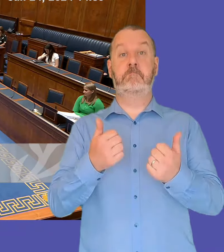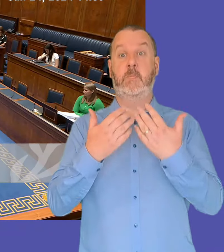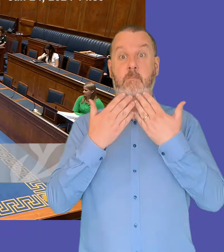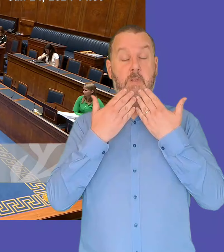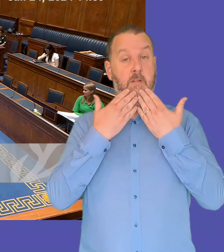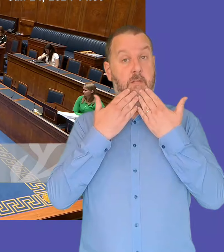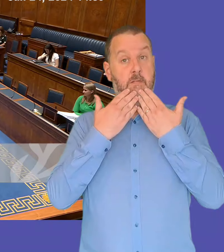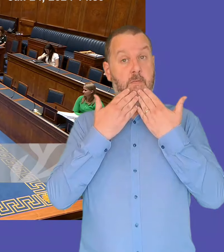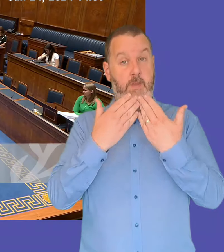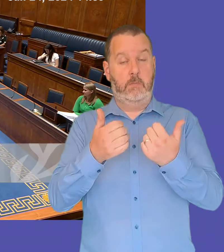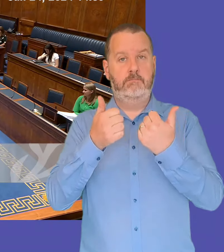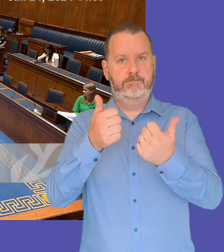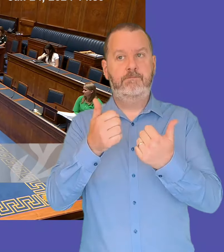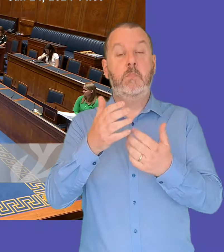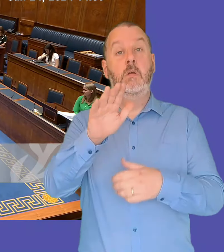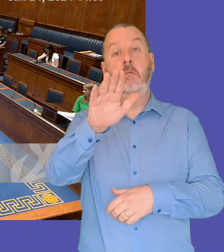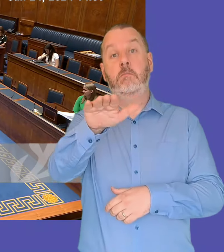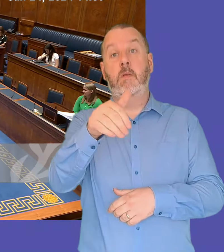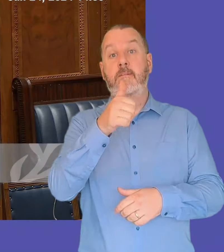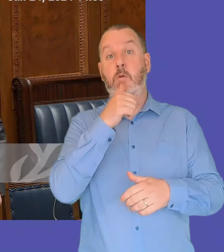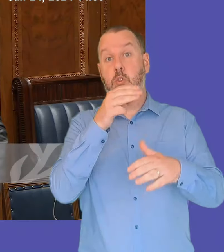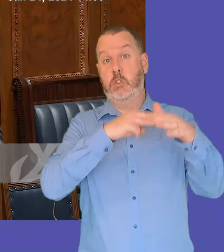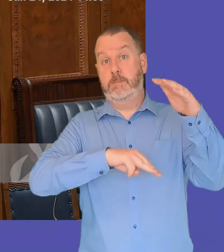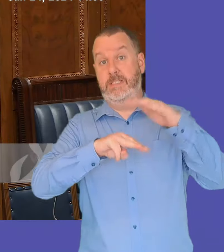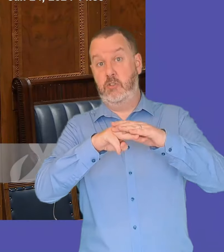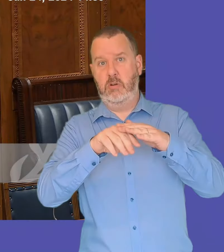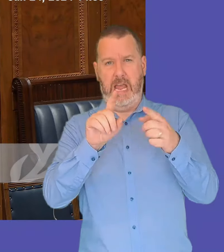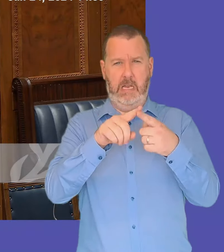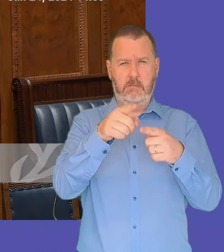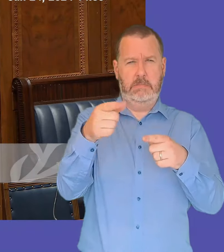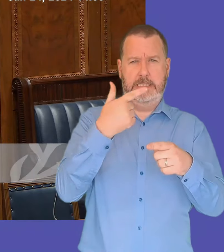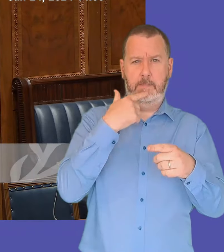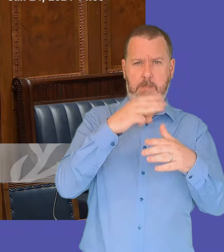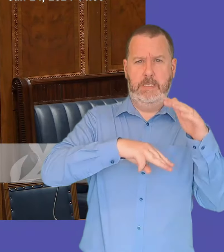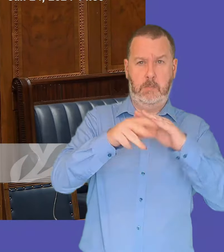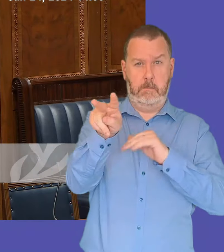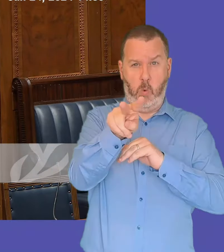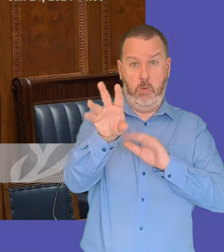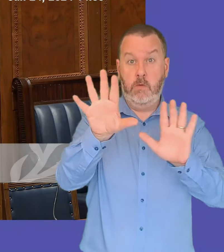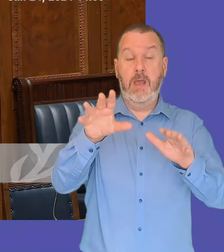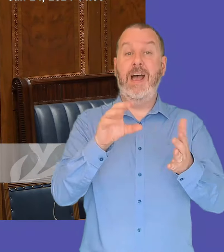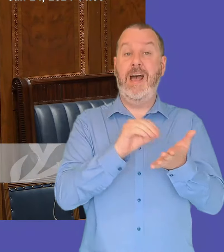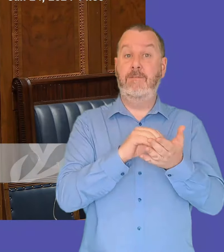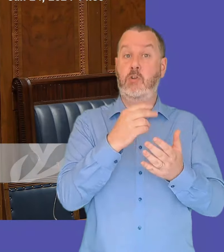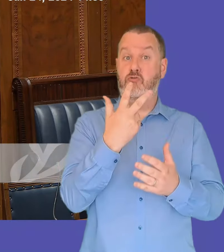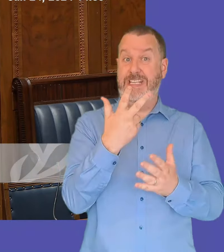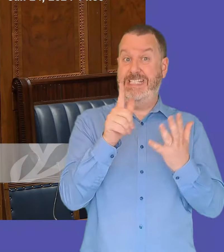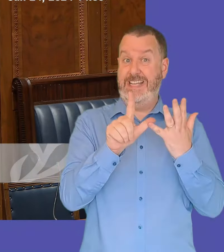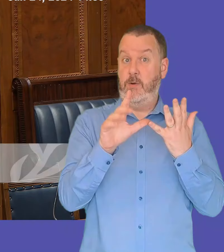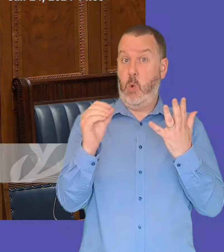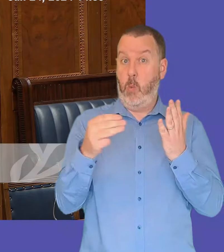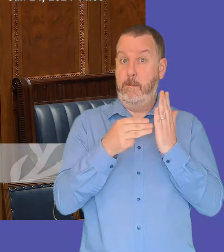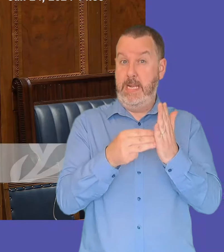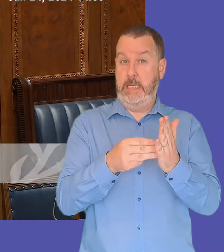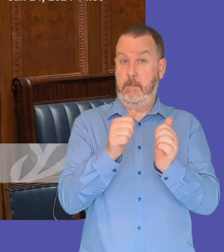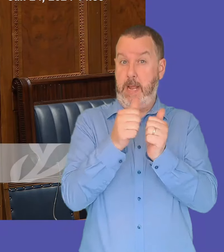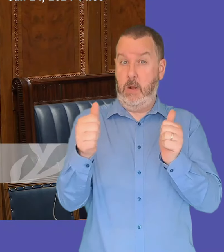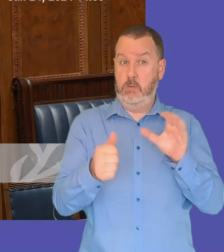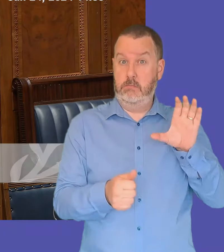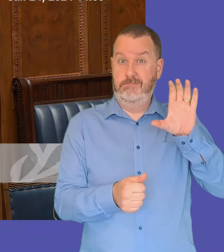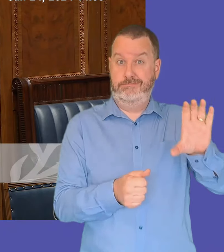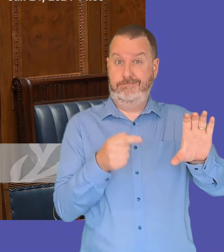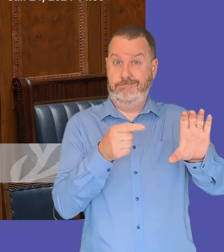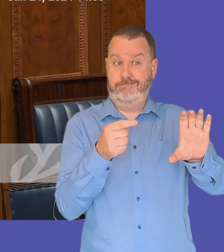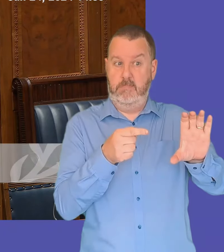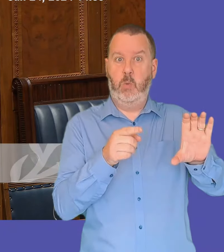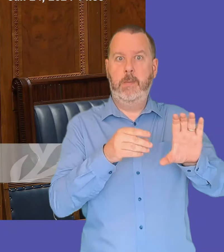uh first minister or indeed uh first and deputy first ministers there's 370 million pounds available supposedly in the